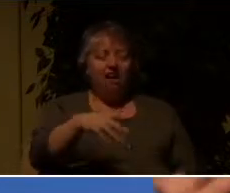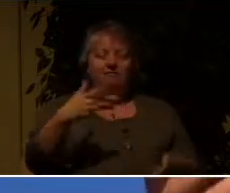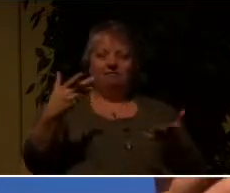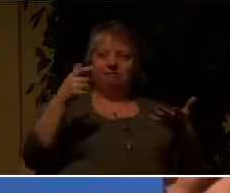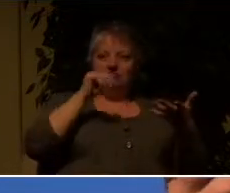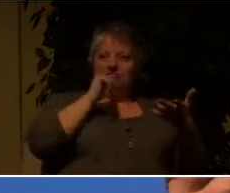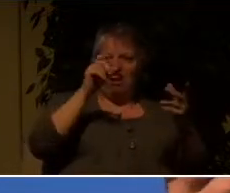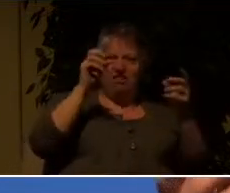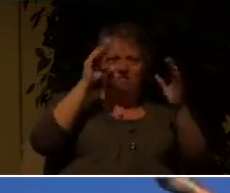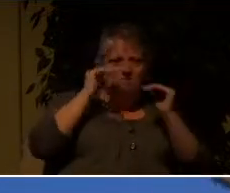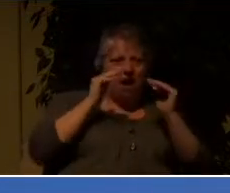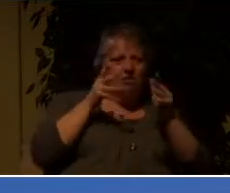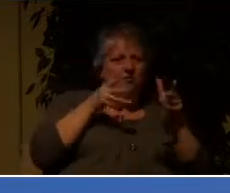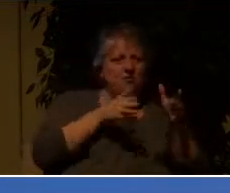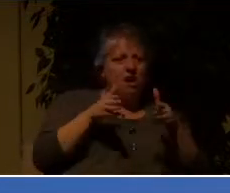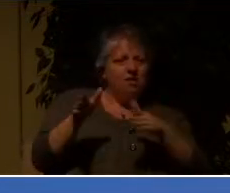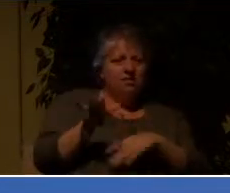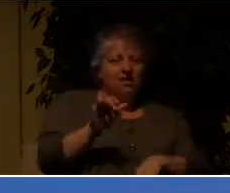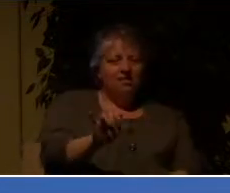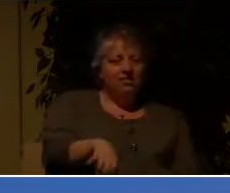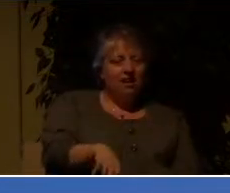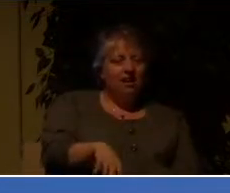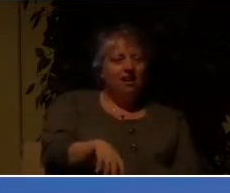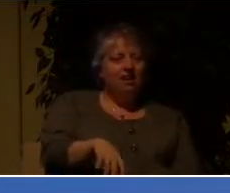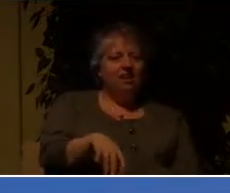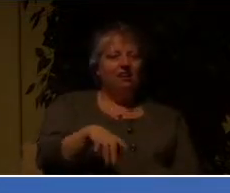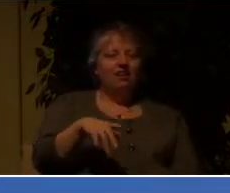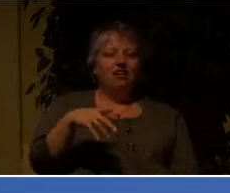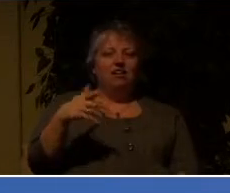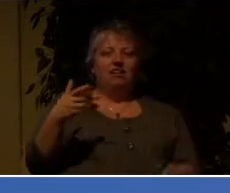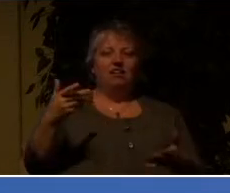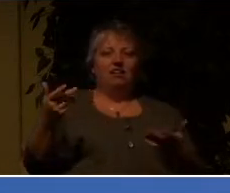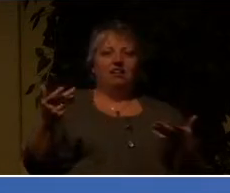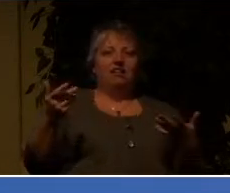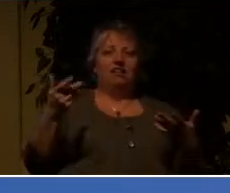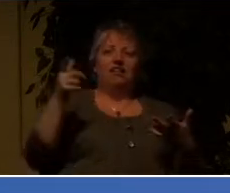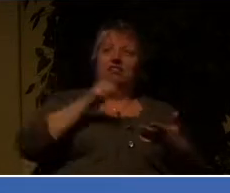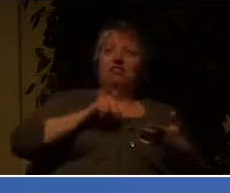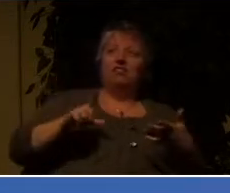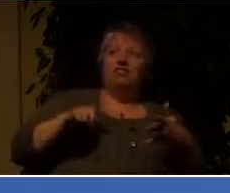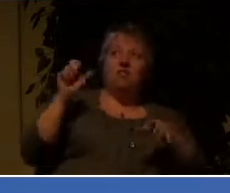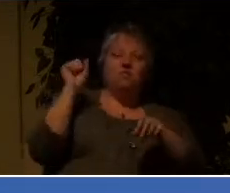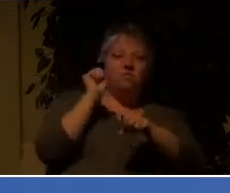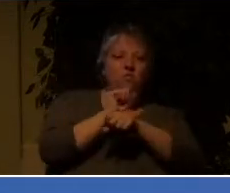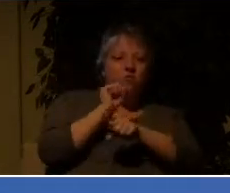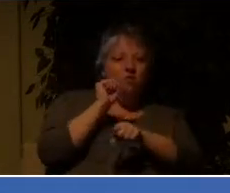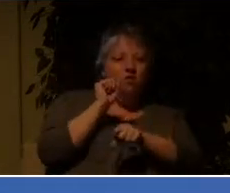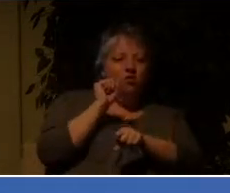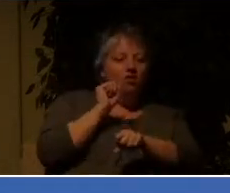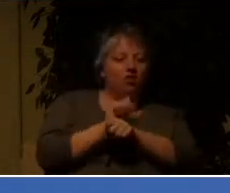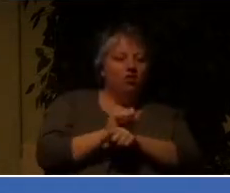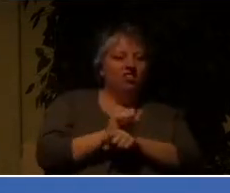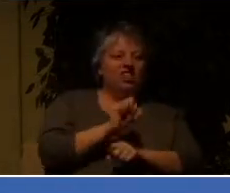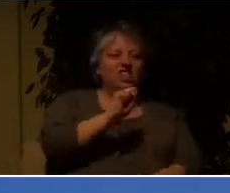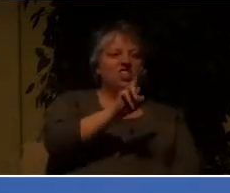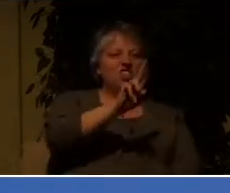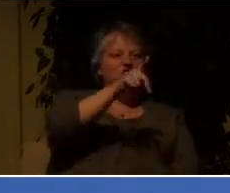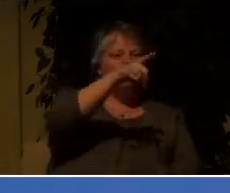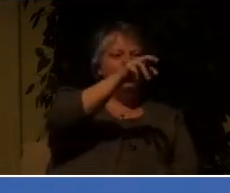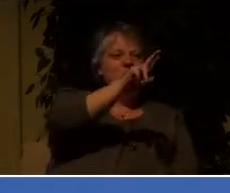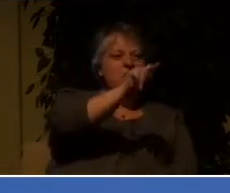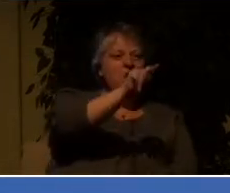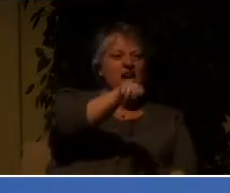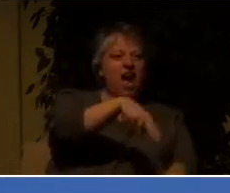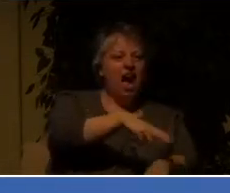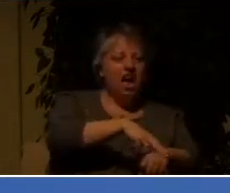supernatural fashions, and it's not the only way that he works, but we're in supernatural fashion, the light goes on